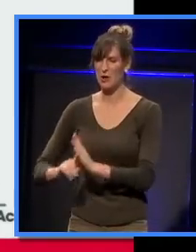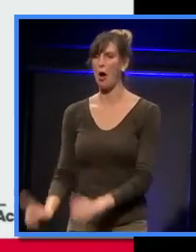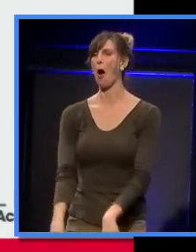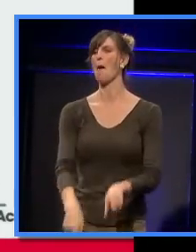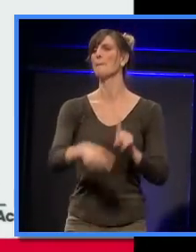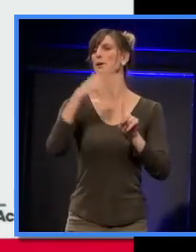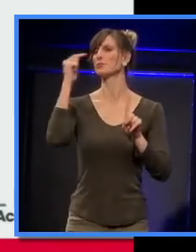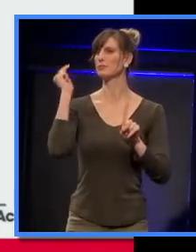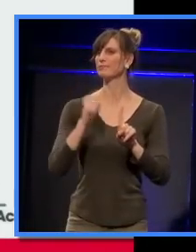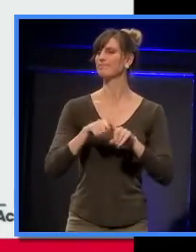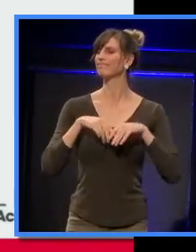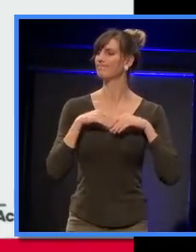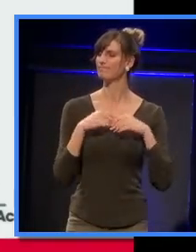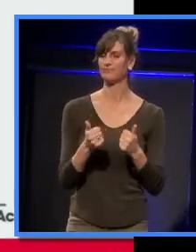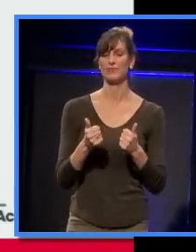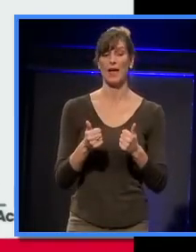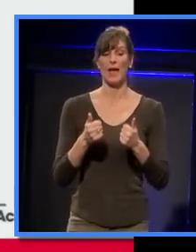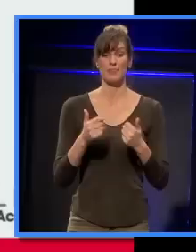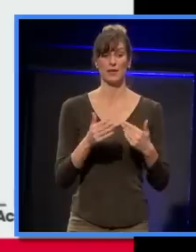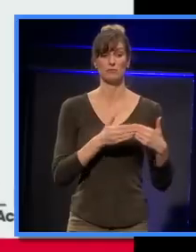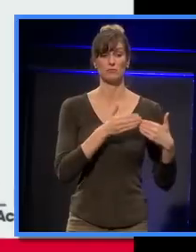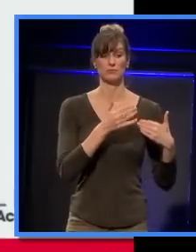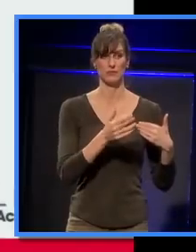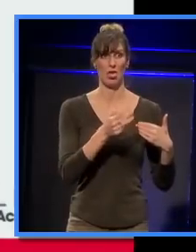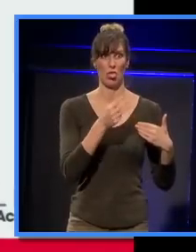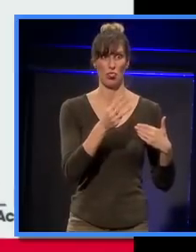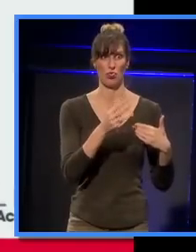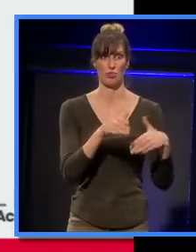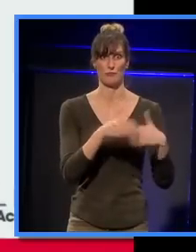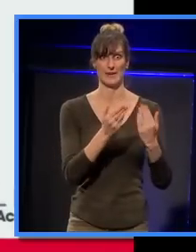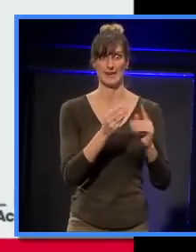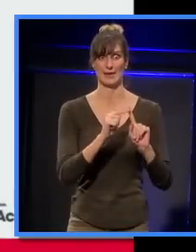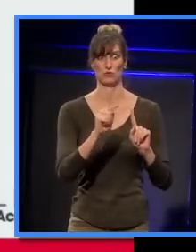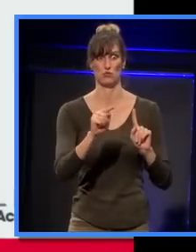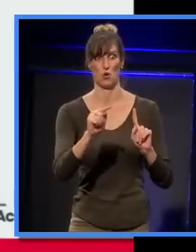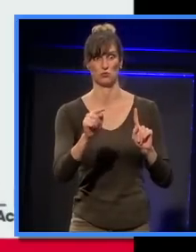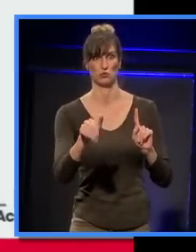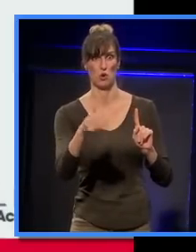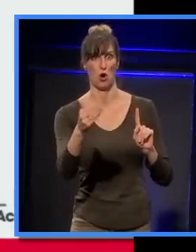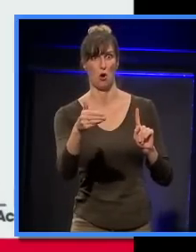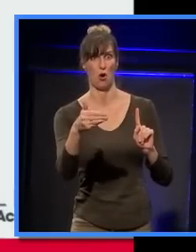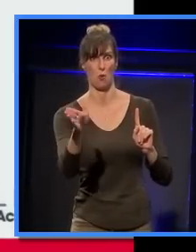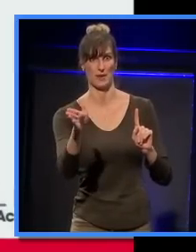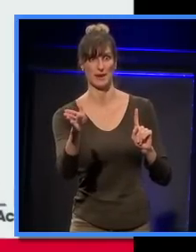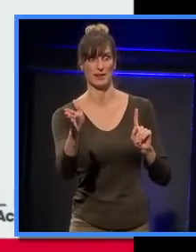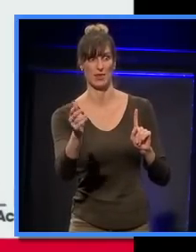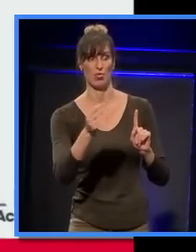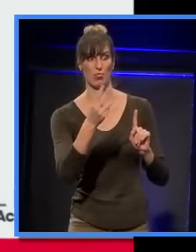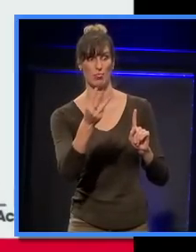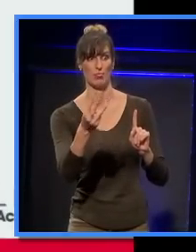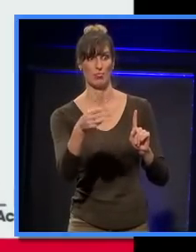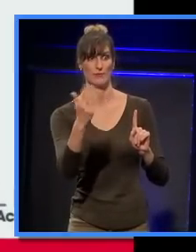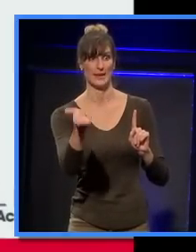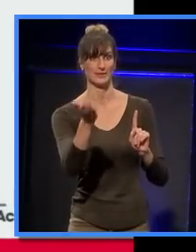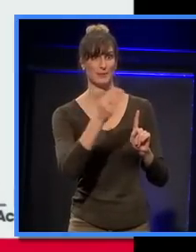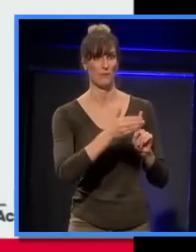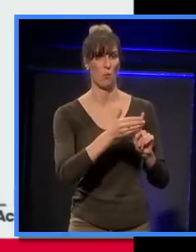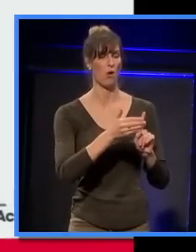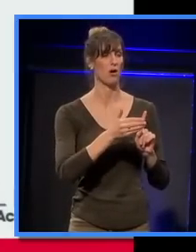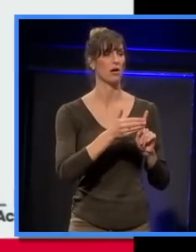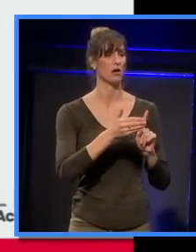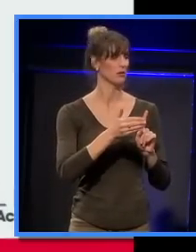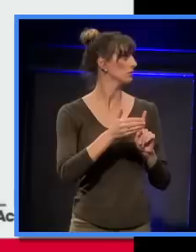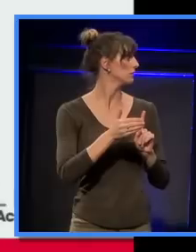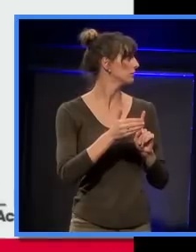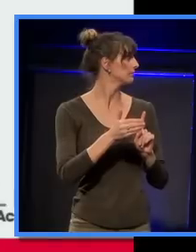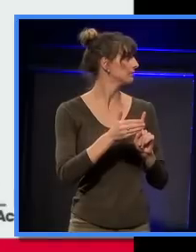Then, with three days to go of opening, there was the March of Solidarity. And you will all have remembered seeing that in